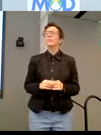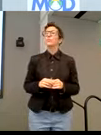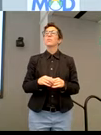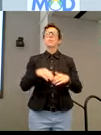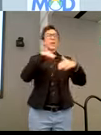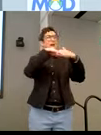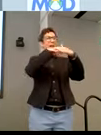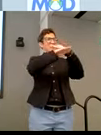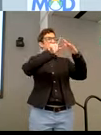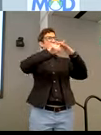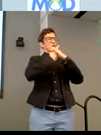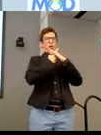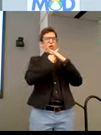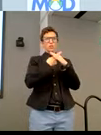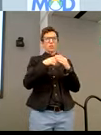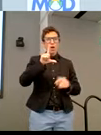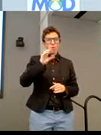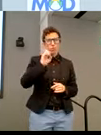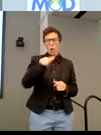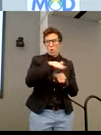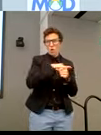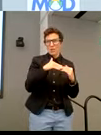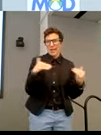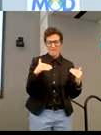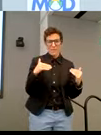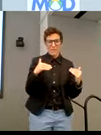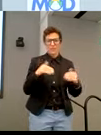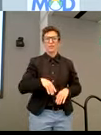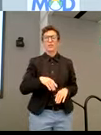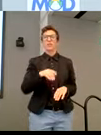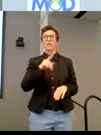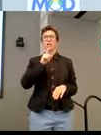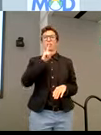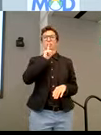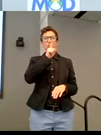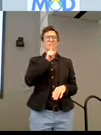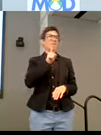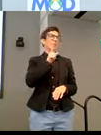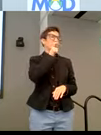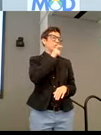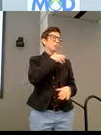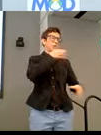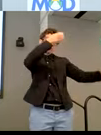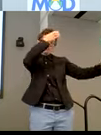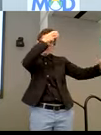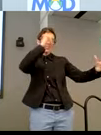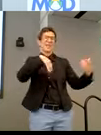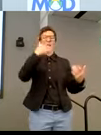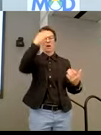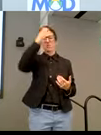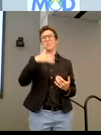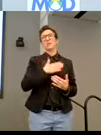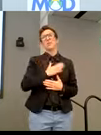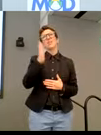accessibility starts at the local level and no one really knew this better than the late advocate, Tom Hopkins. And it's my pleasure to